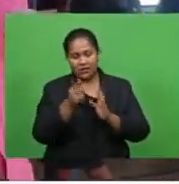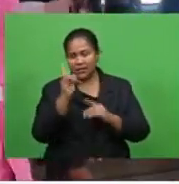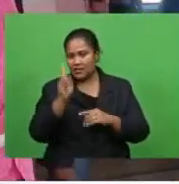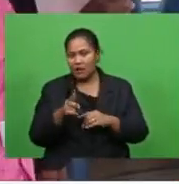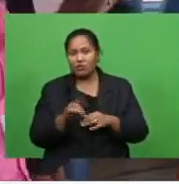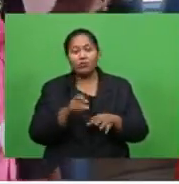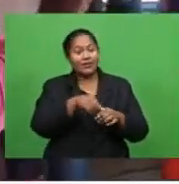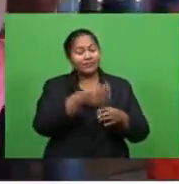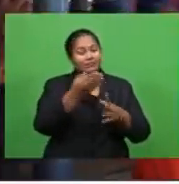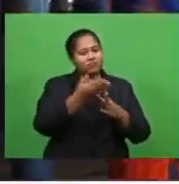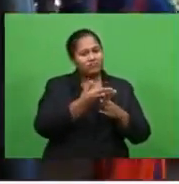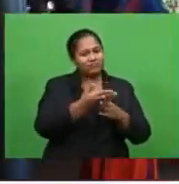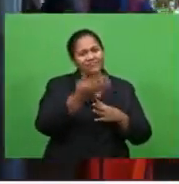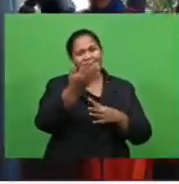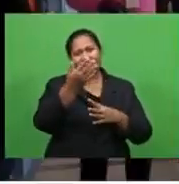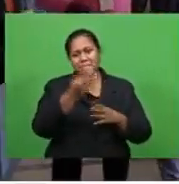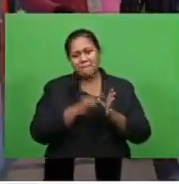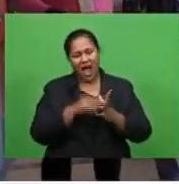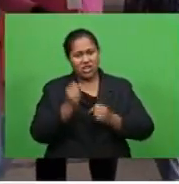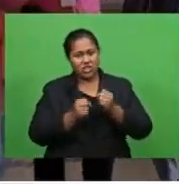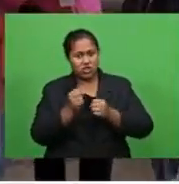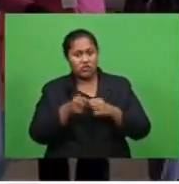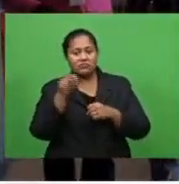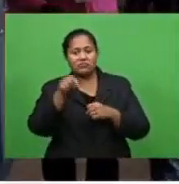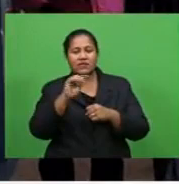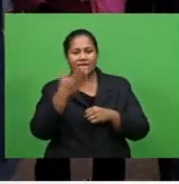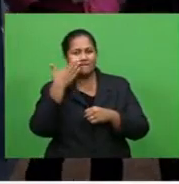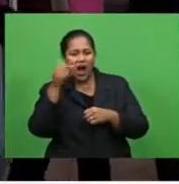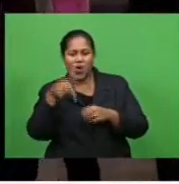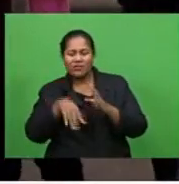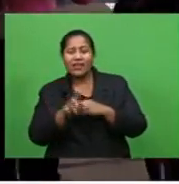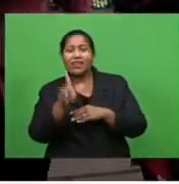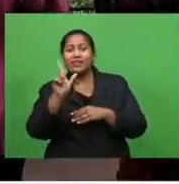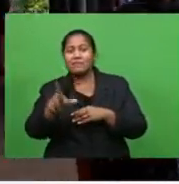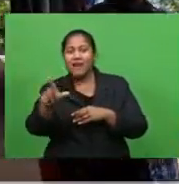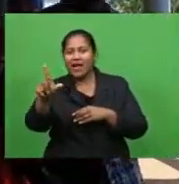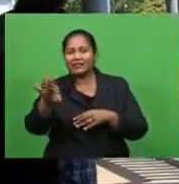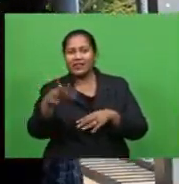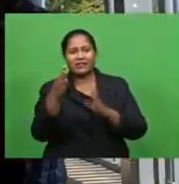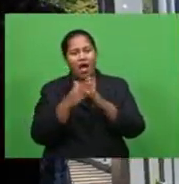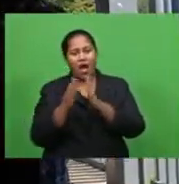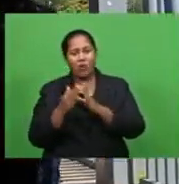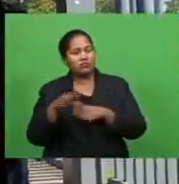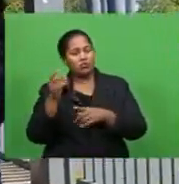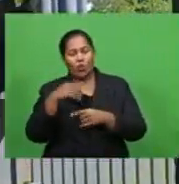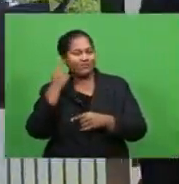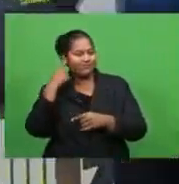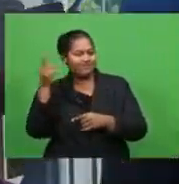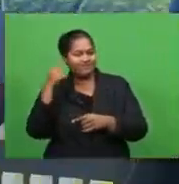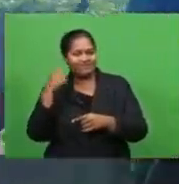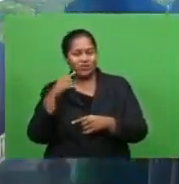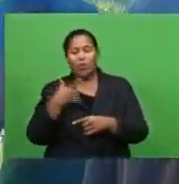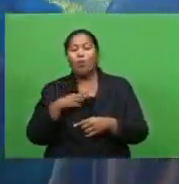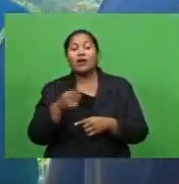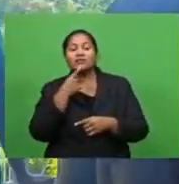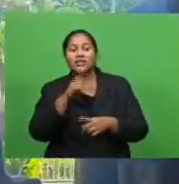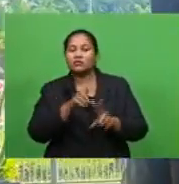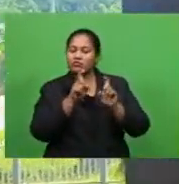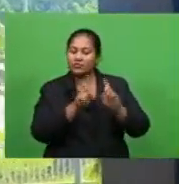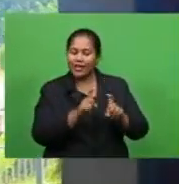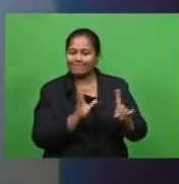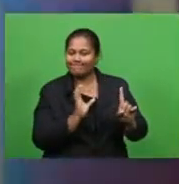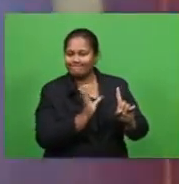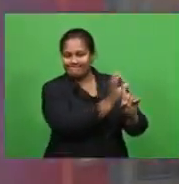24th and 30th March, Saeed was found in Lambasa town and neglected to comply with the directions to remain in self